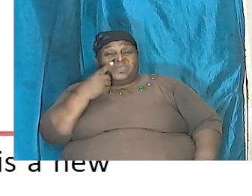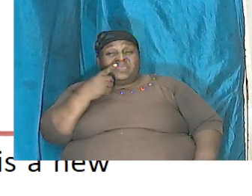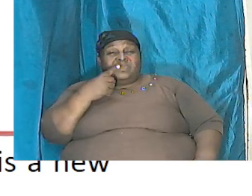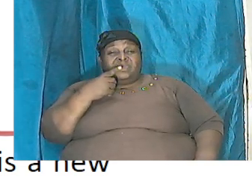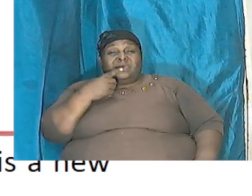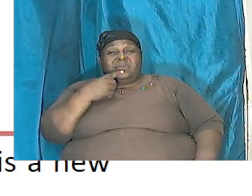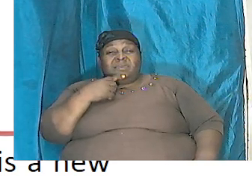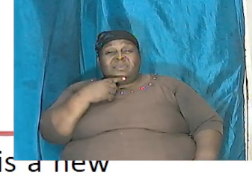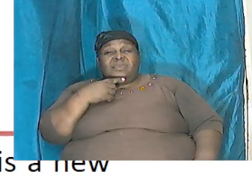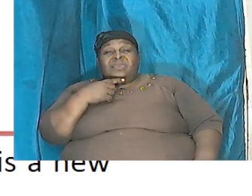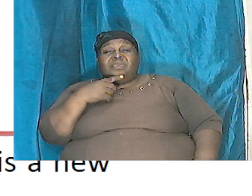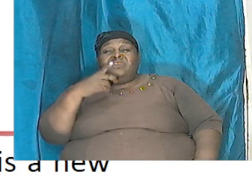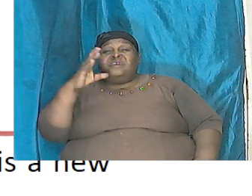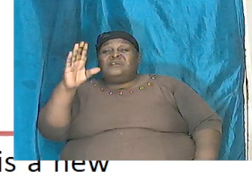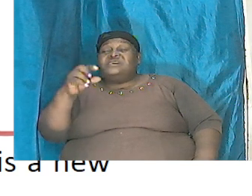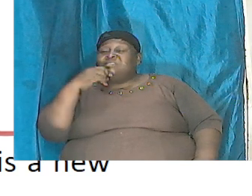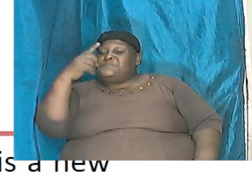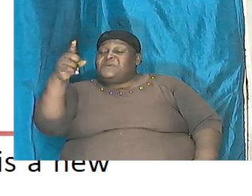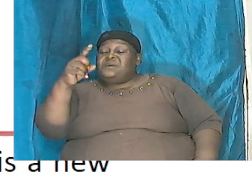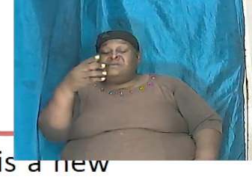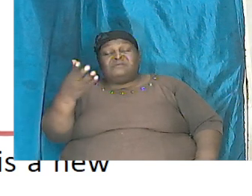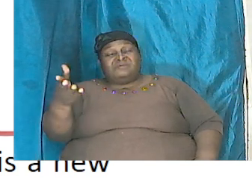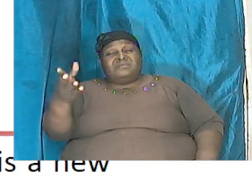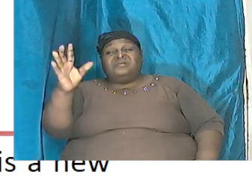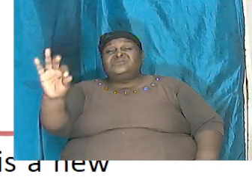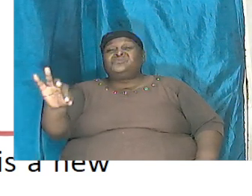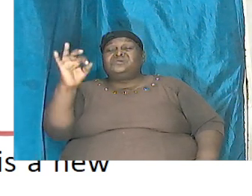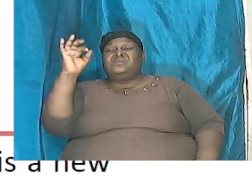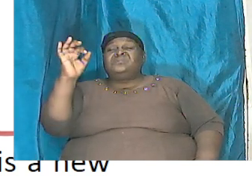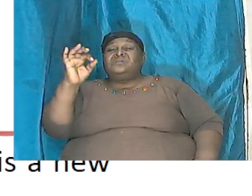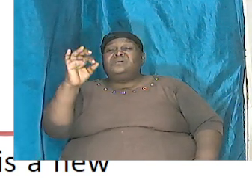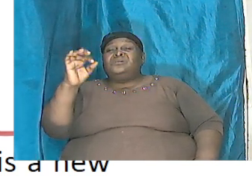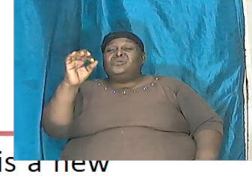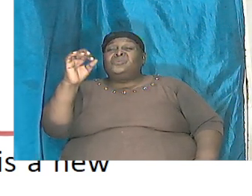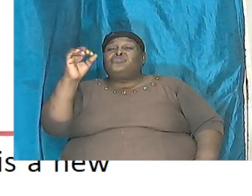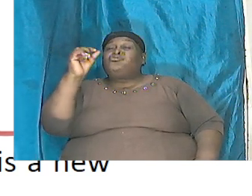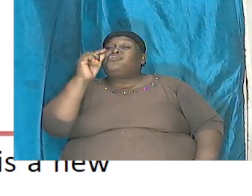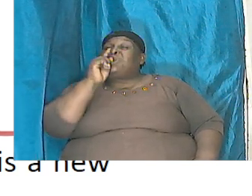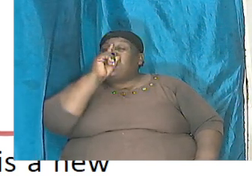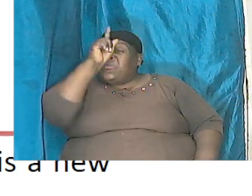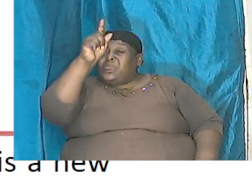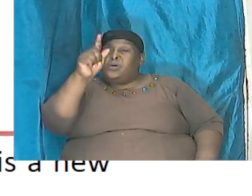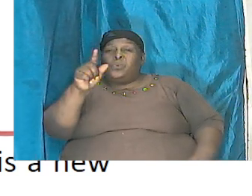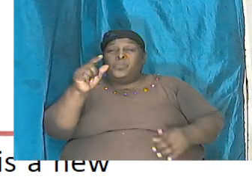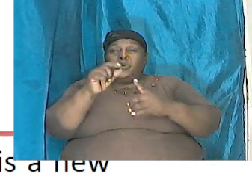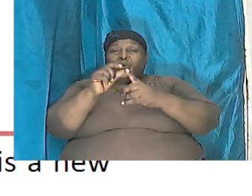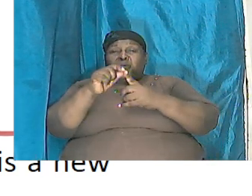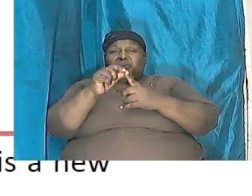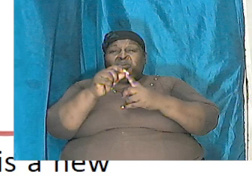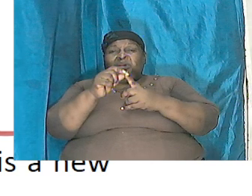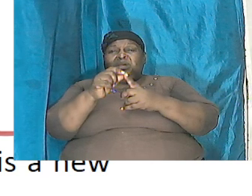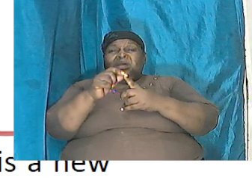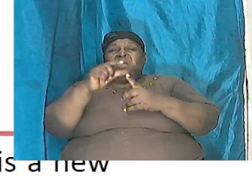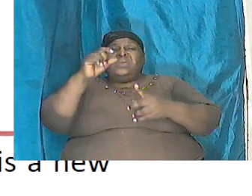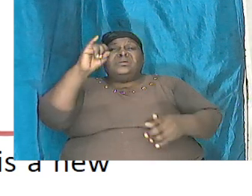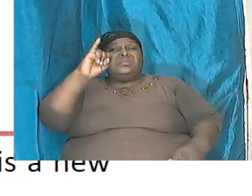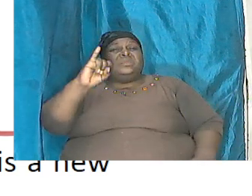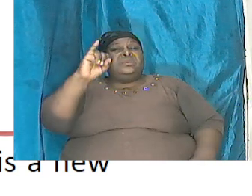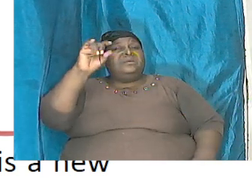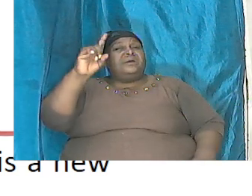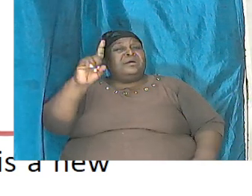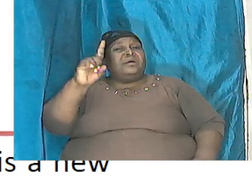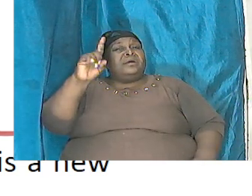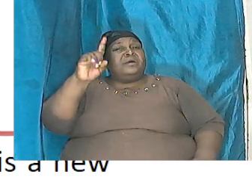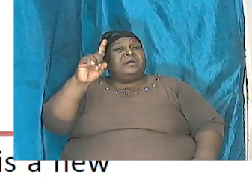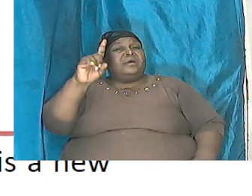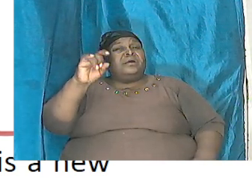coined these words I believe it was from some Greek word dino and saurya and it simply means